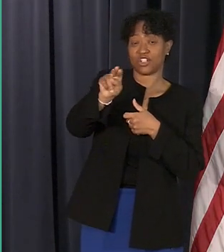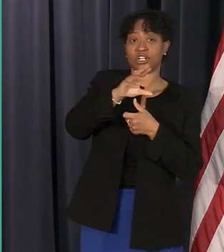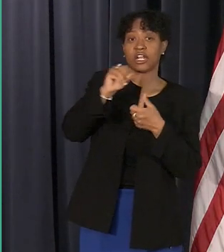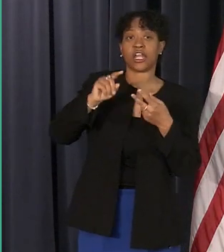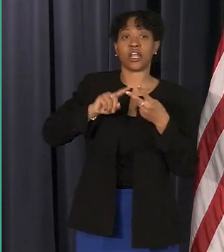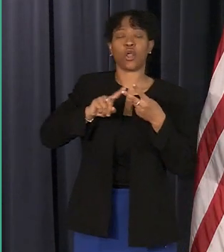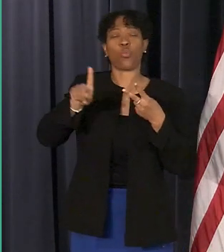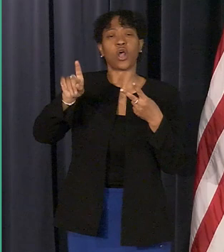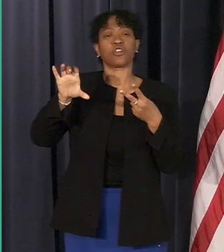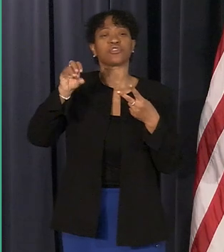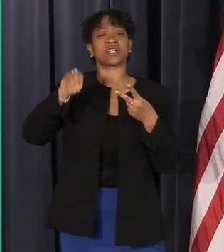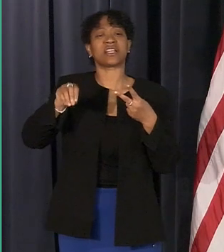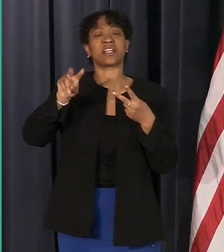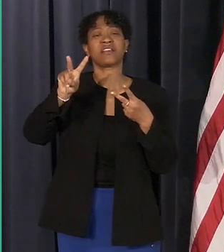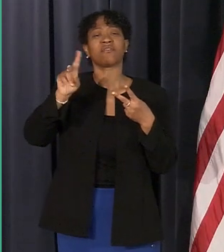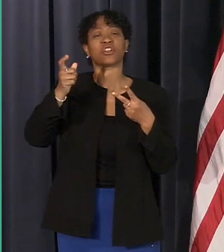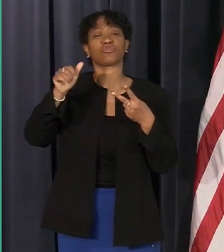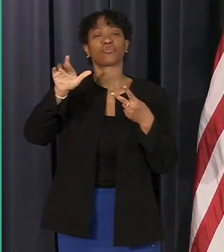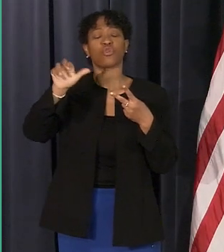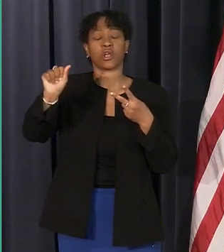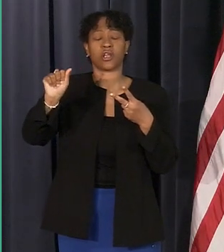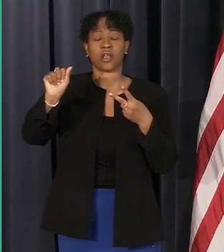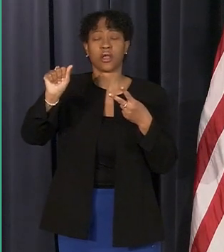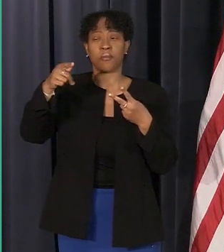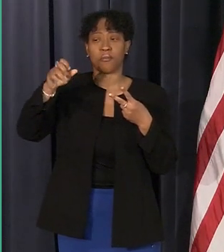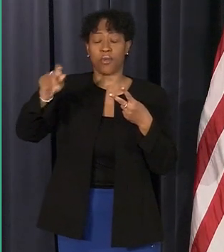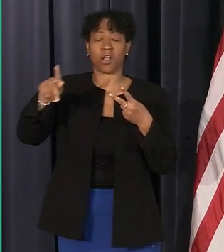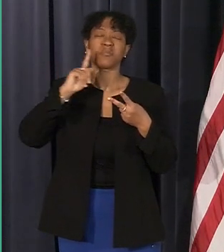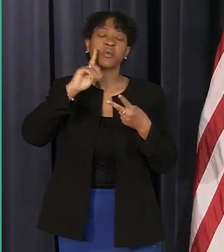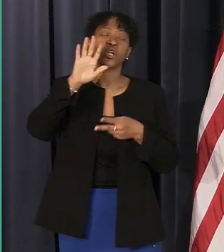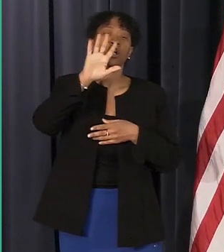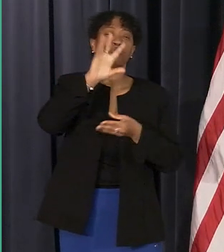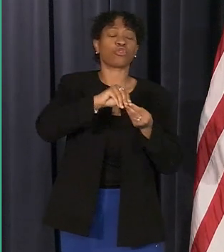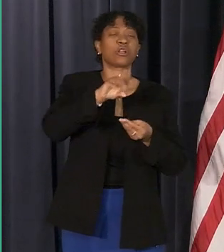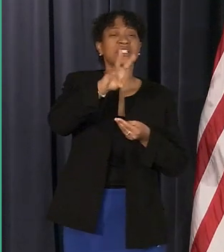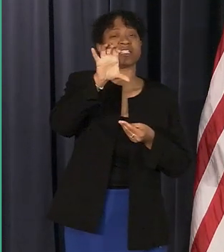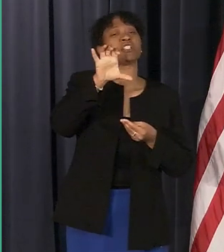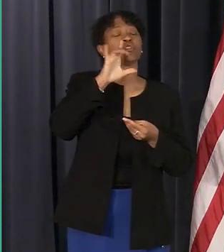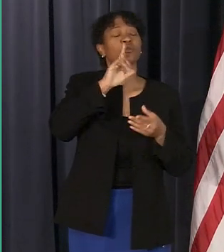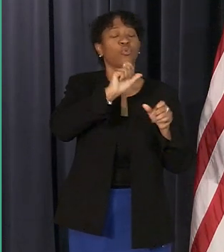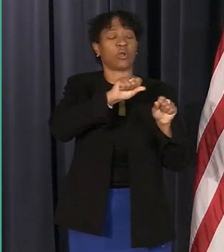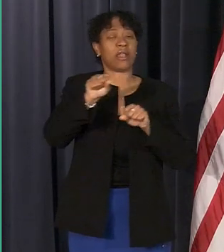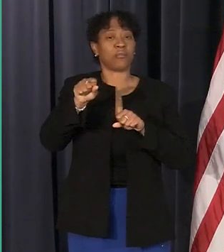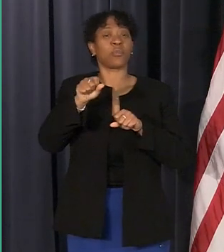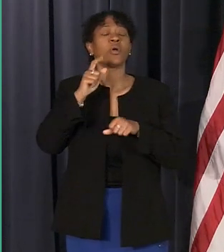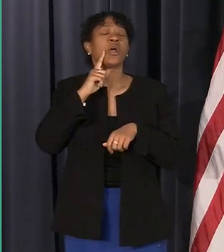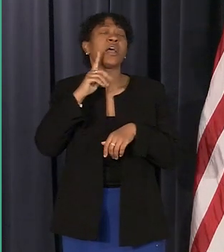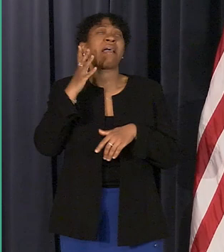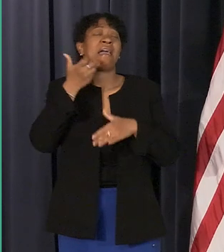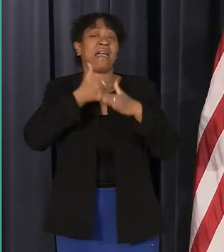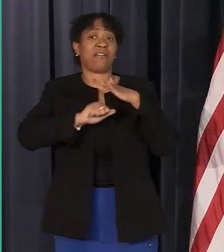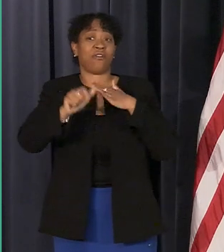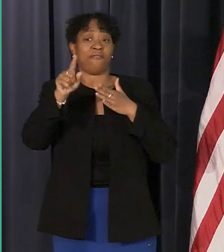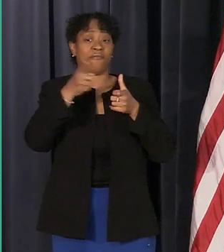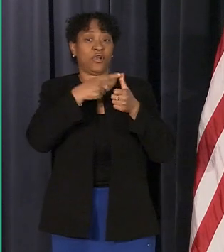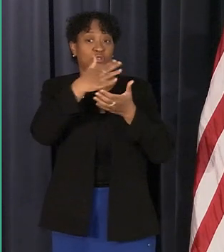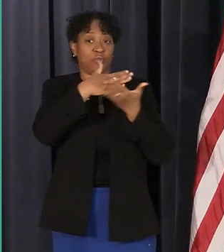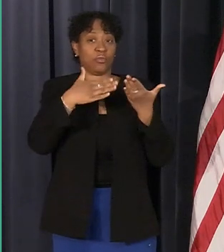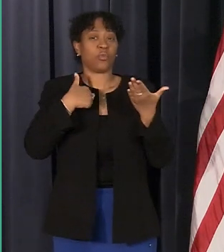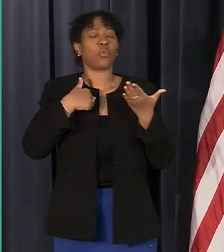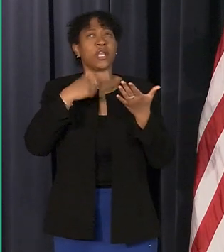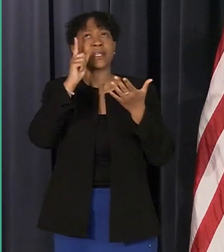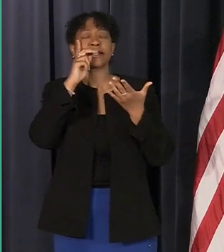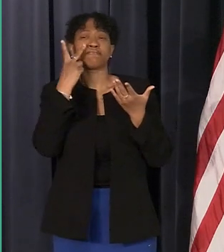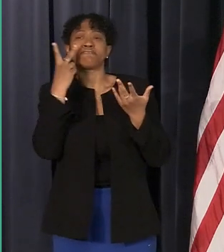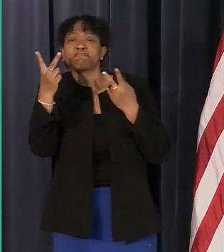so we'll have 600 eligible in the first phase and when the first phase is done we'll give we'll have a very good idea of